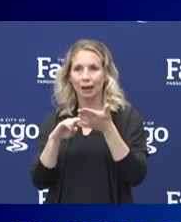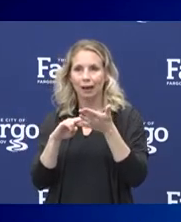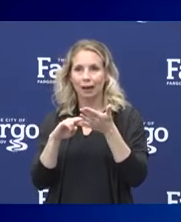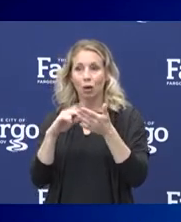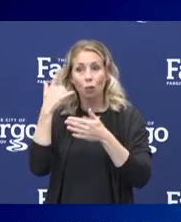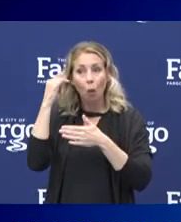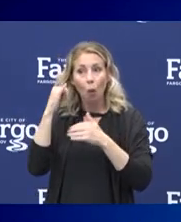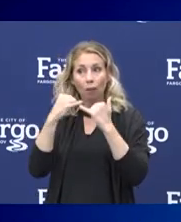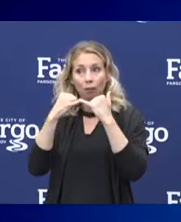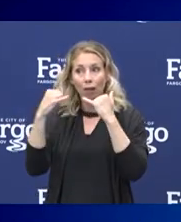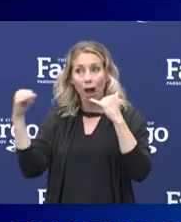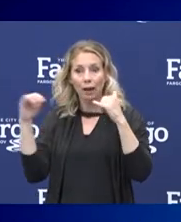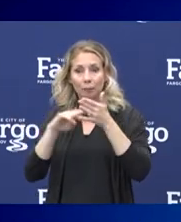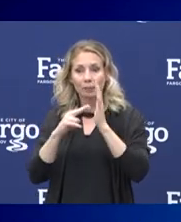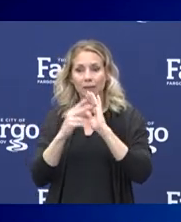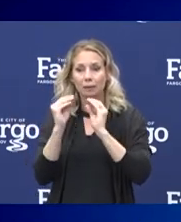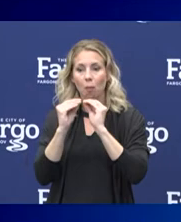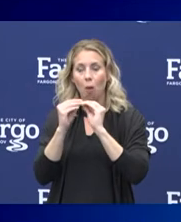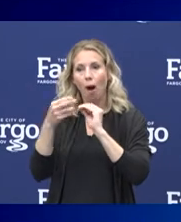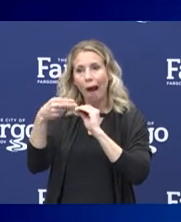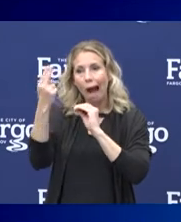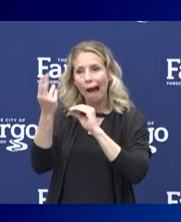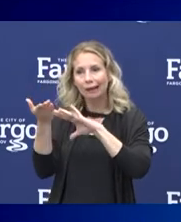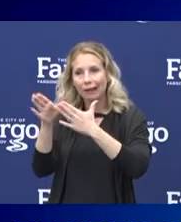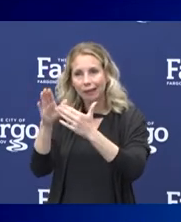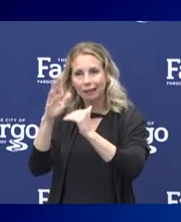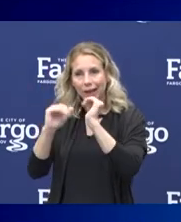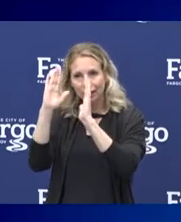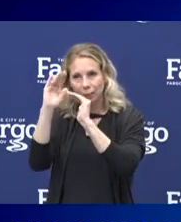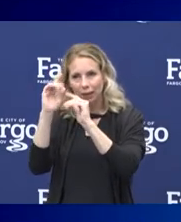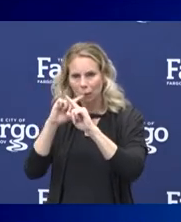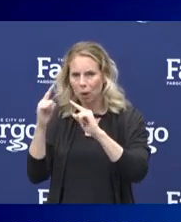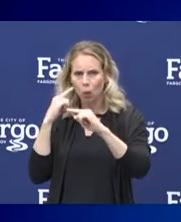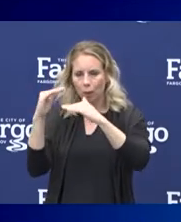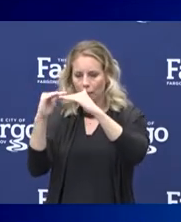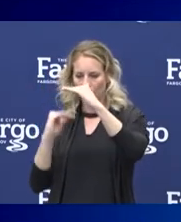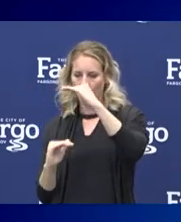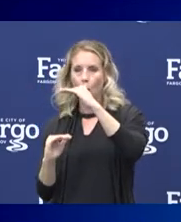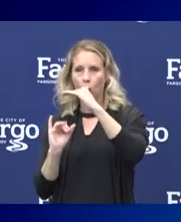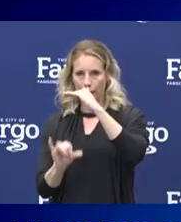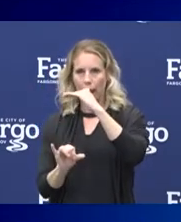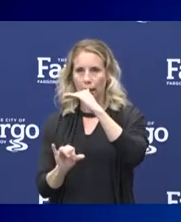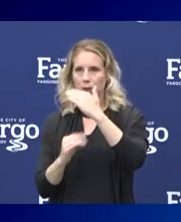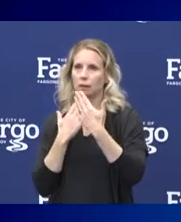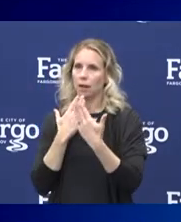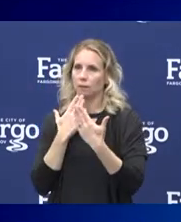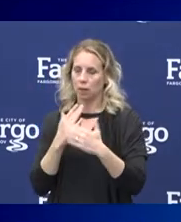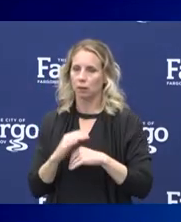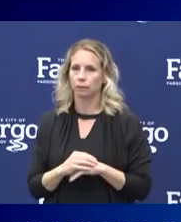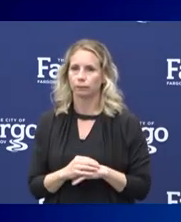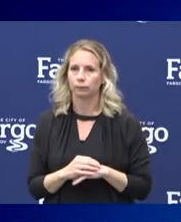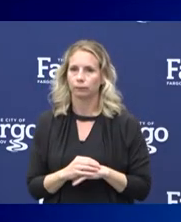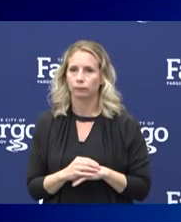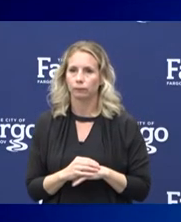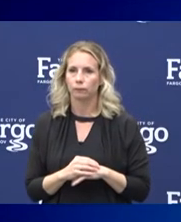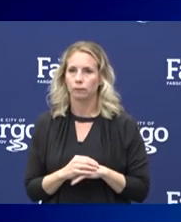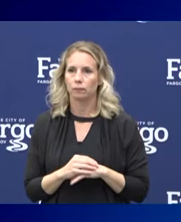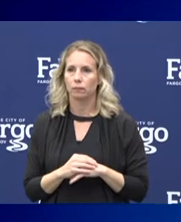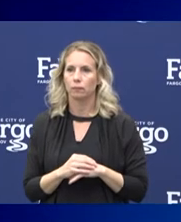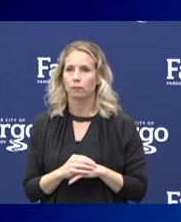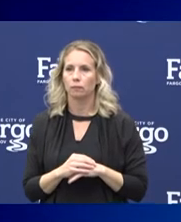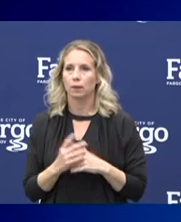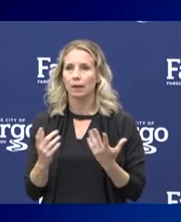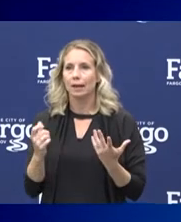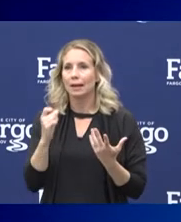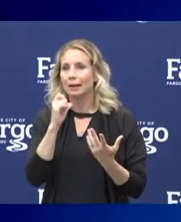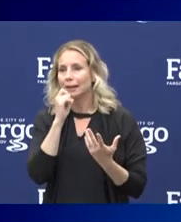deaths than would be expected based on prior year trends. We're well below that, thankfully. And next slide. Not to